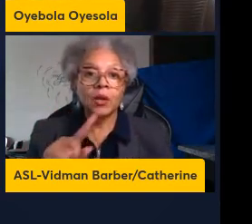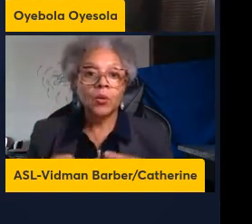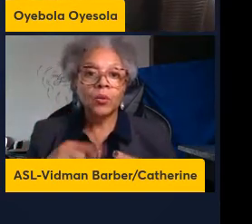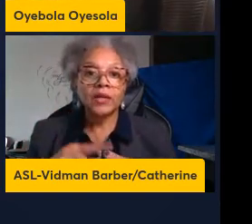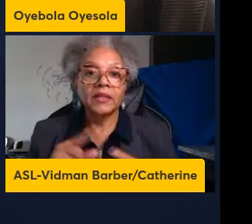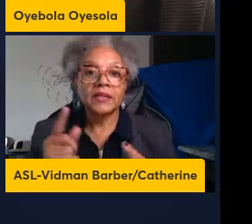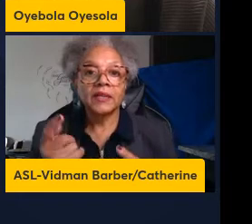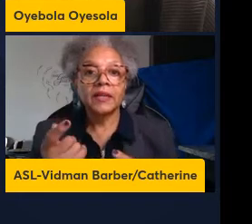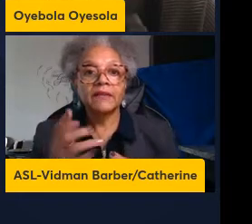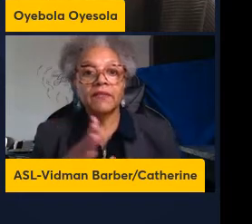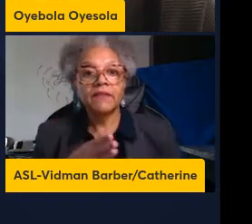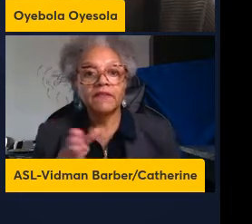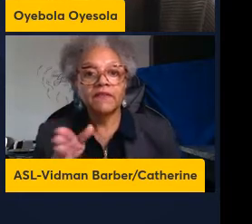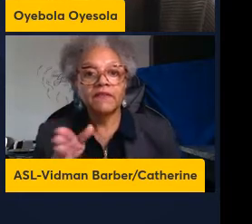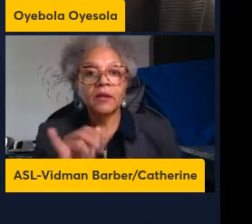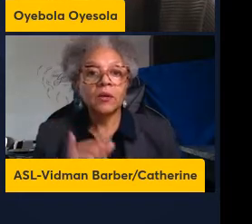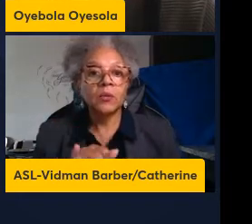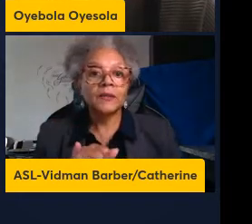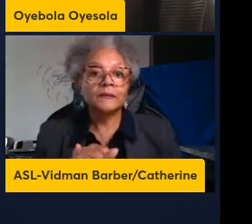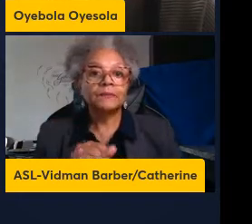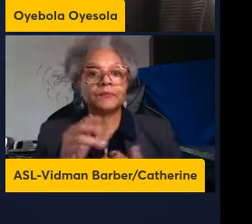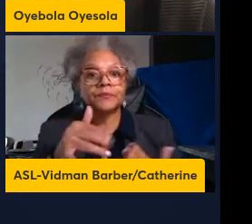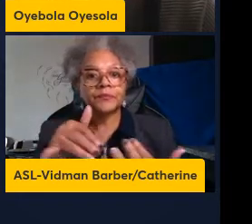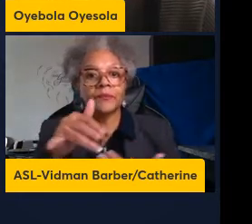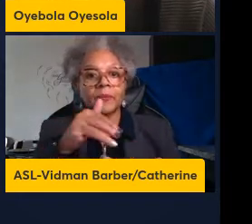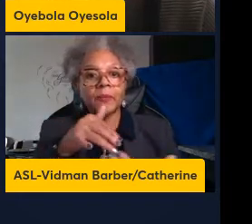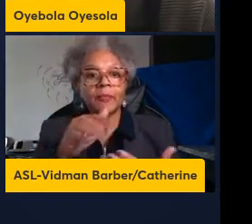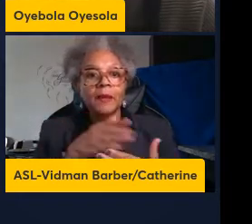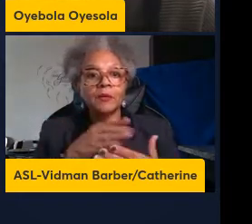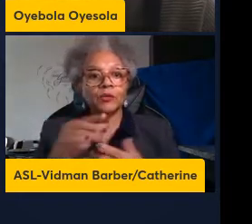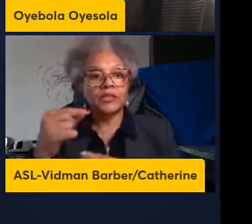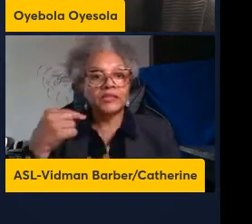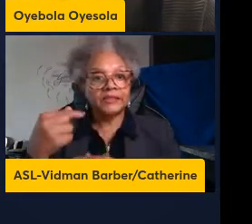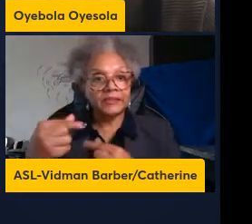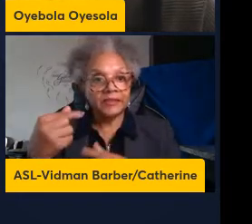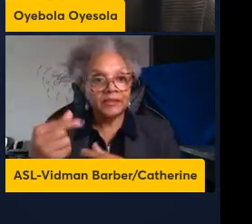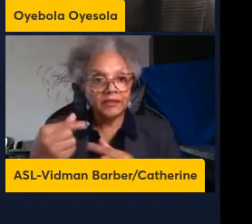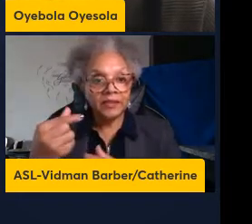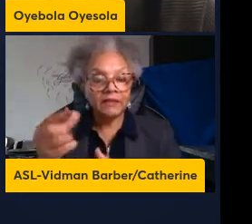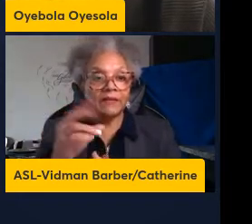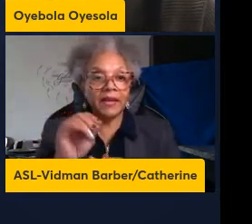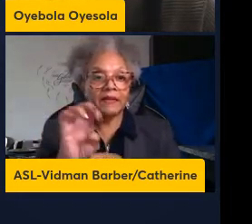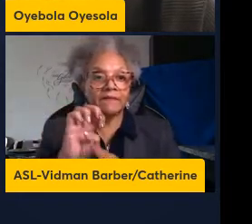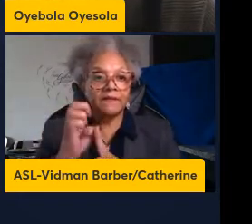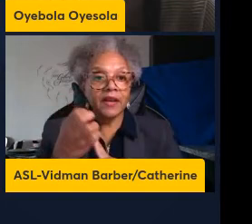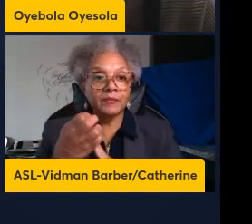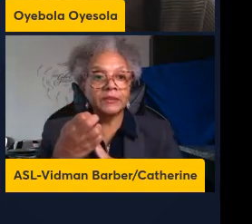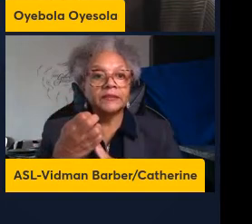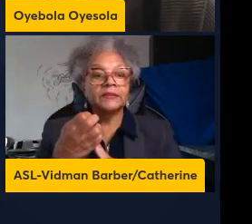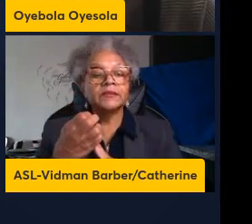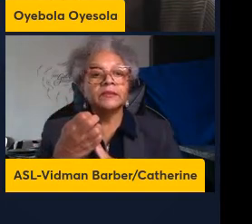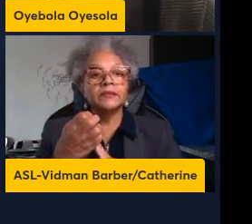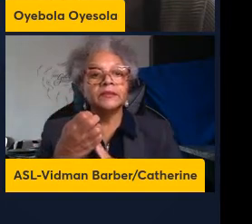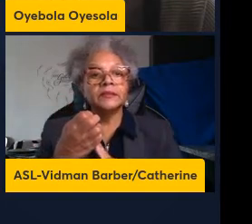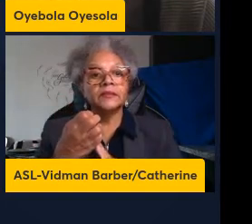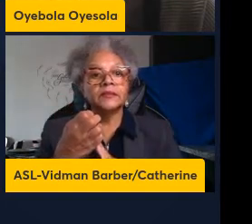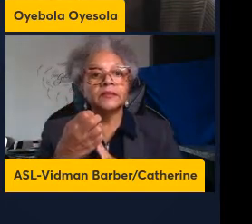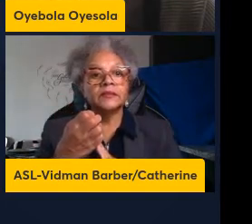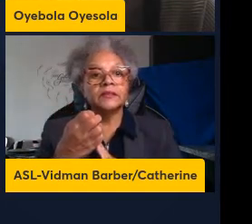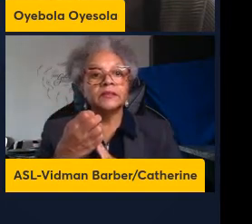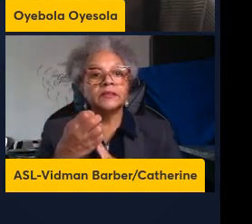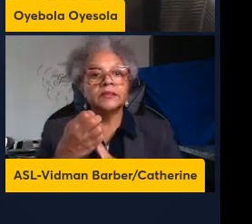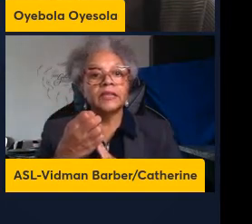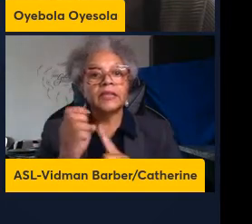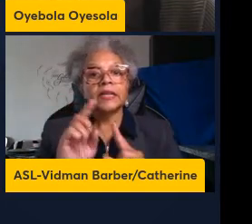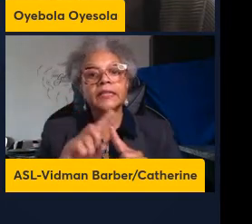field is like are there any interactions between genetic factors and environment in driving immune variation